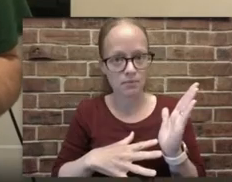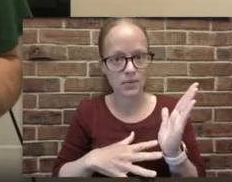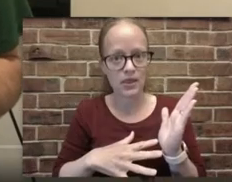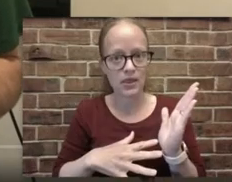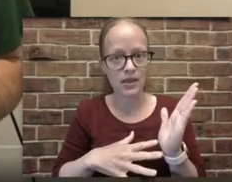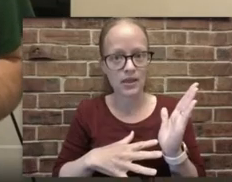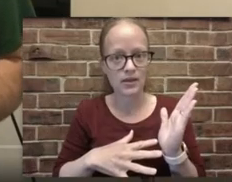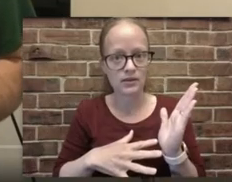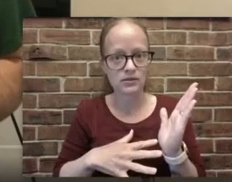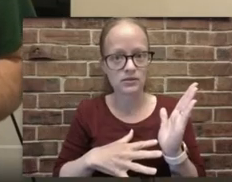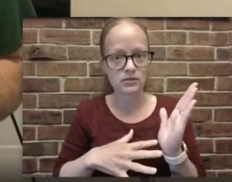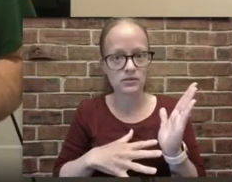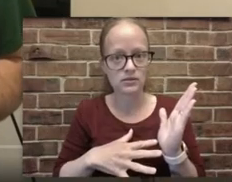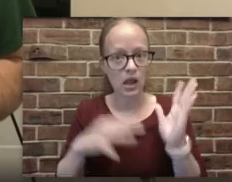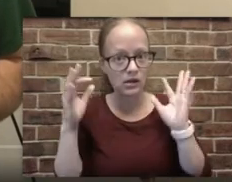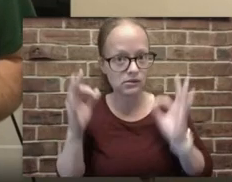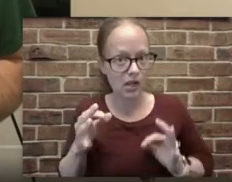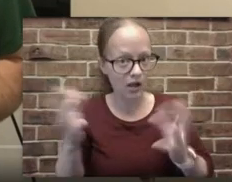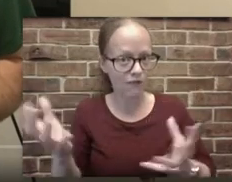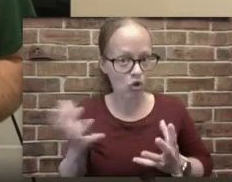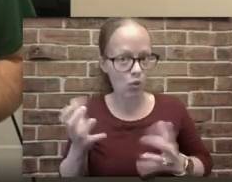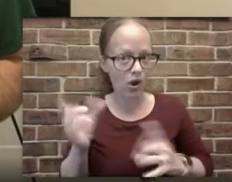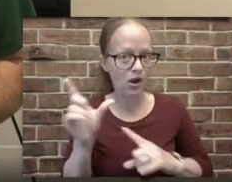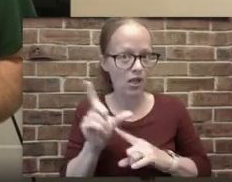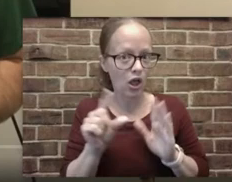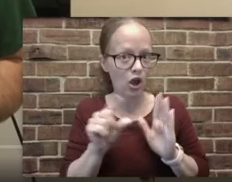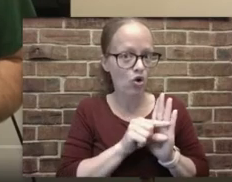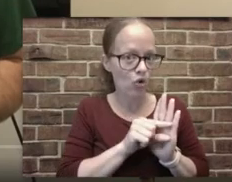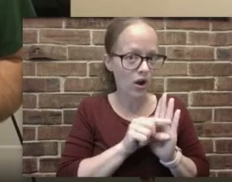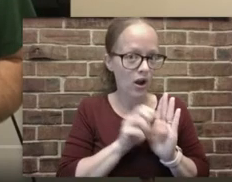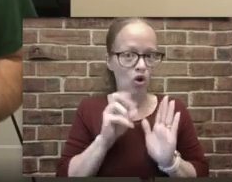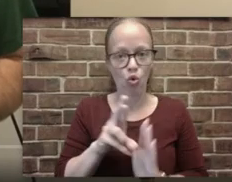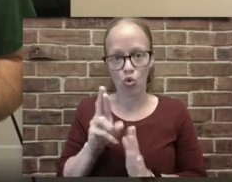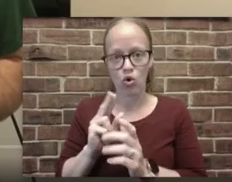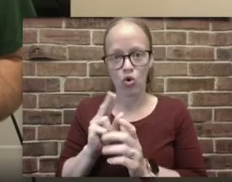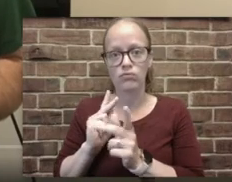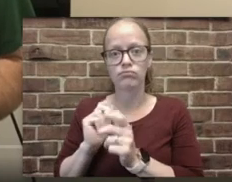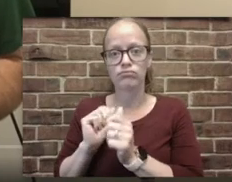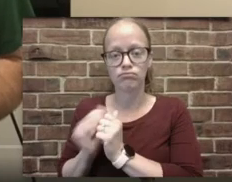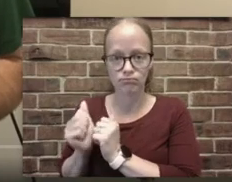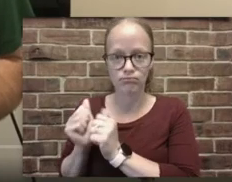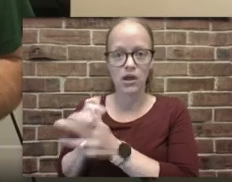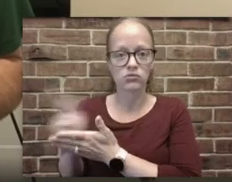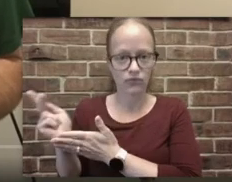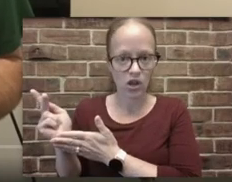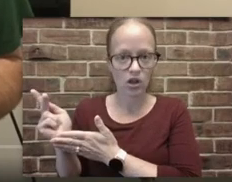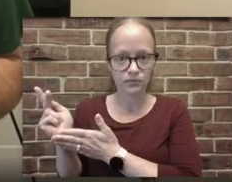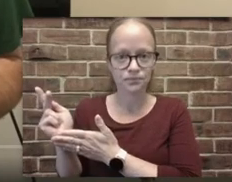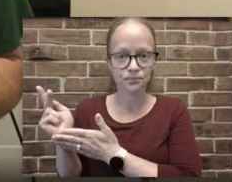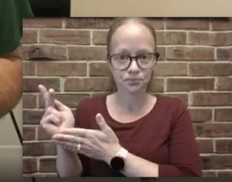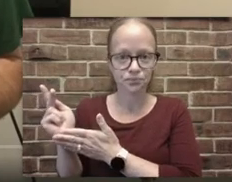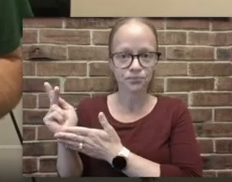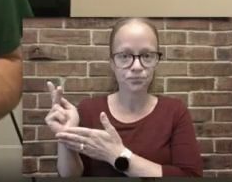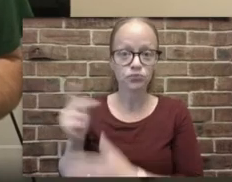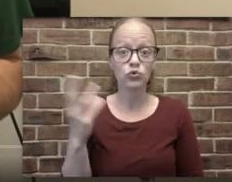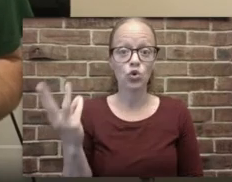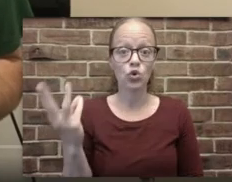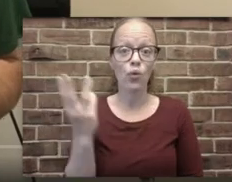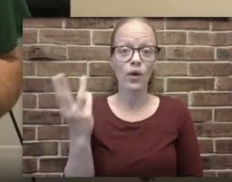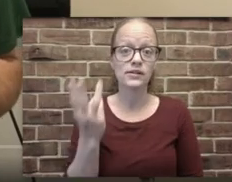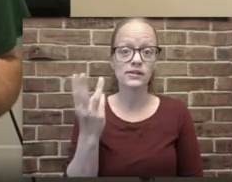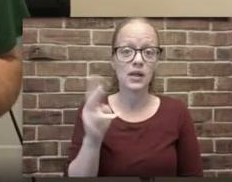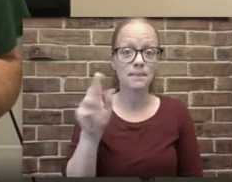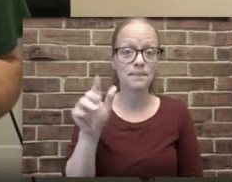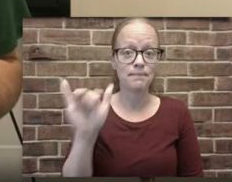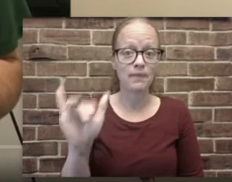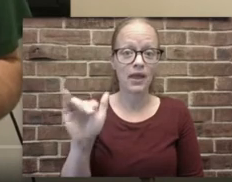So by next week, Wednesday, May 26th, you should be seeing from all your teachers a good assessment of